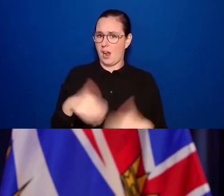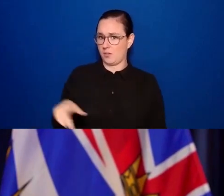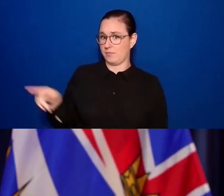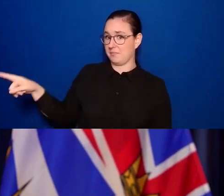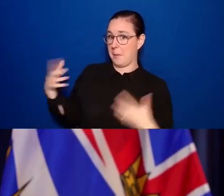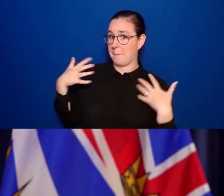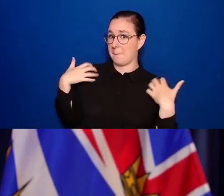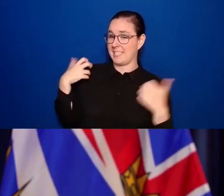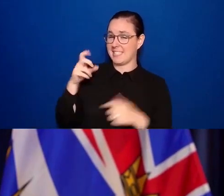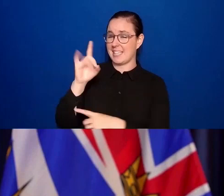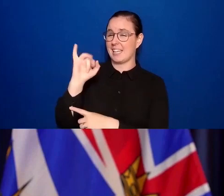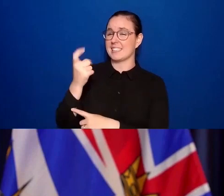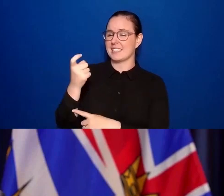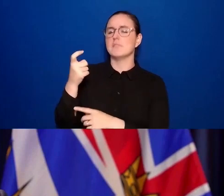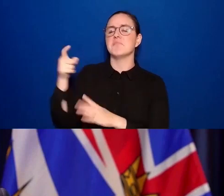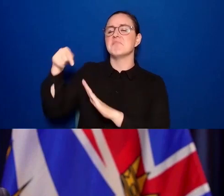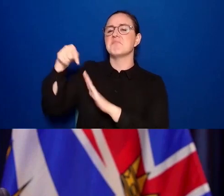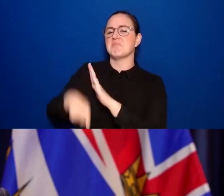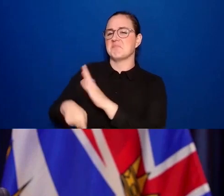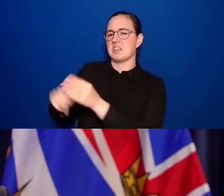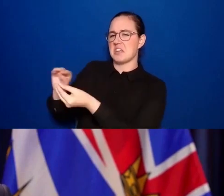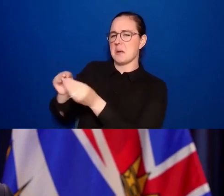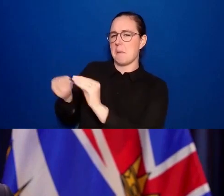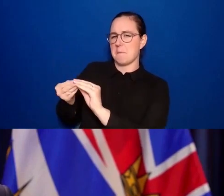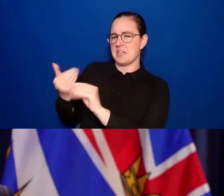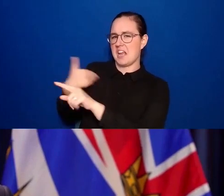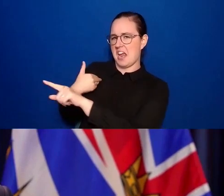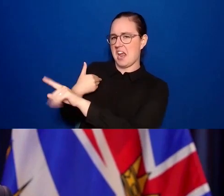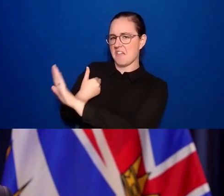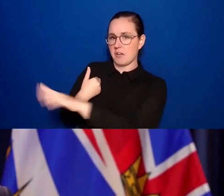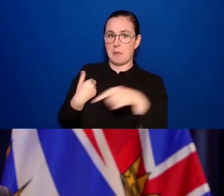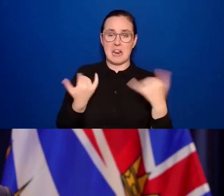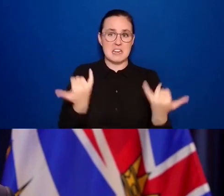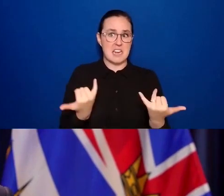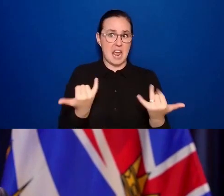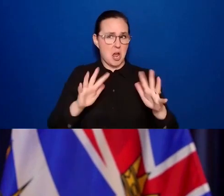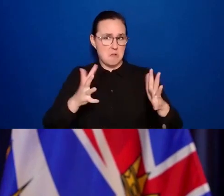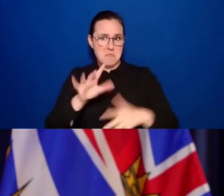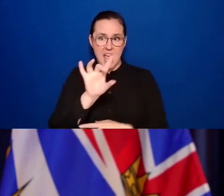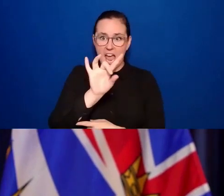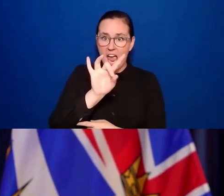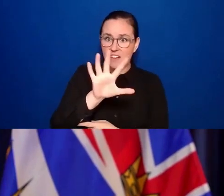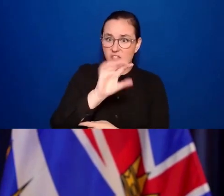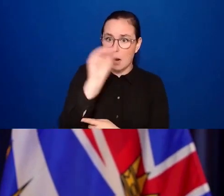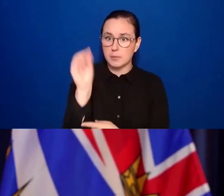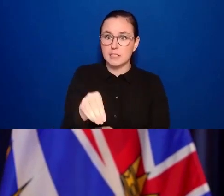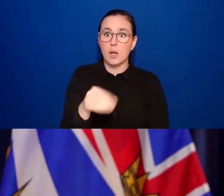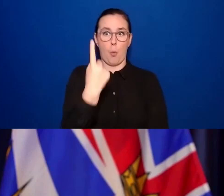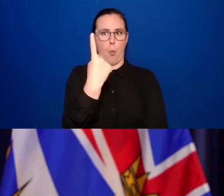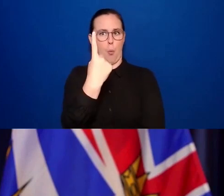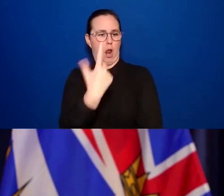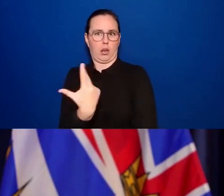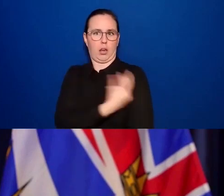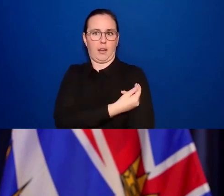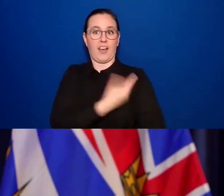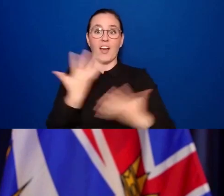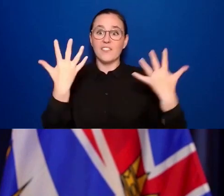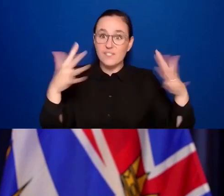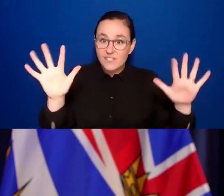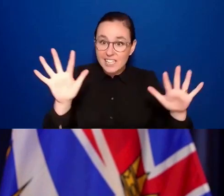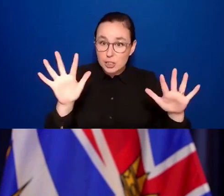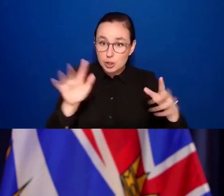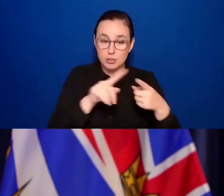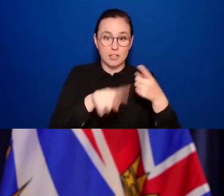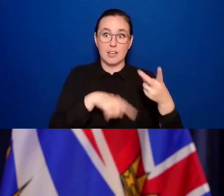85% of British Columbians over the age of 12 have received a first dose and 78% have received two doses.